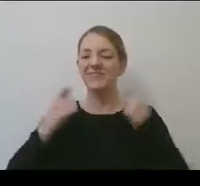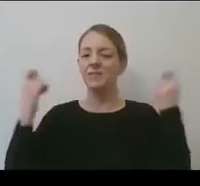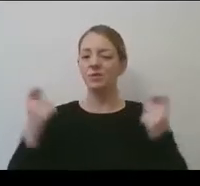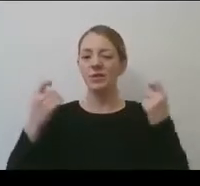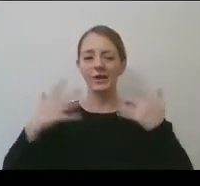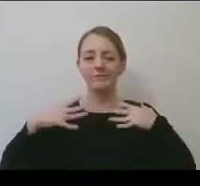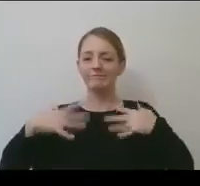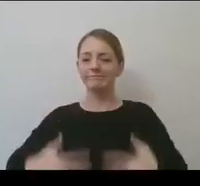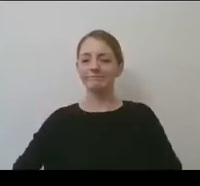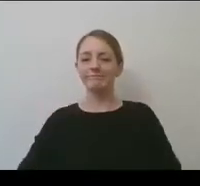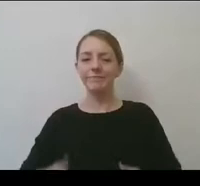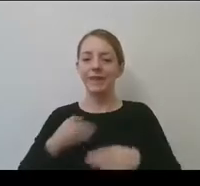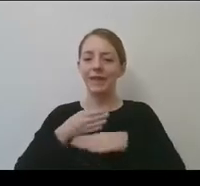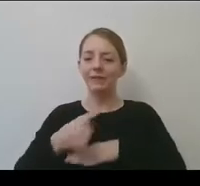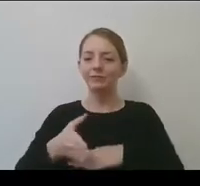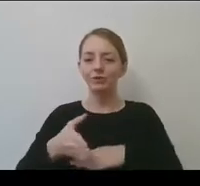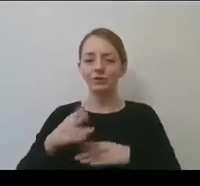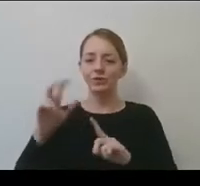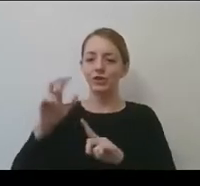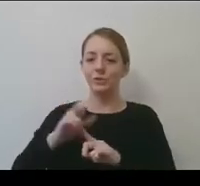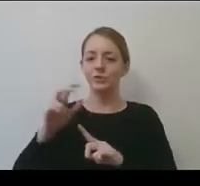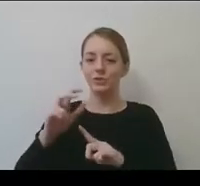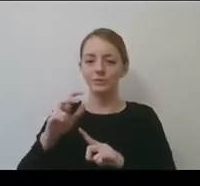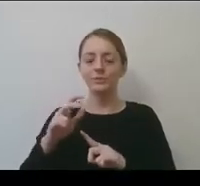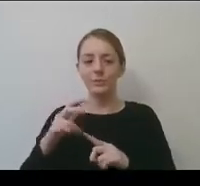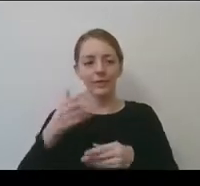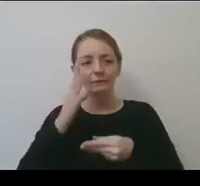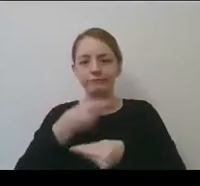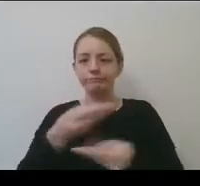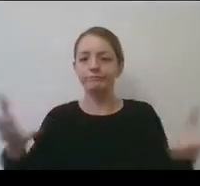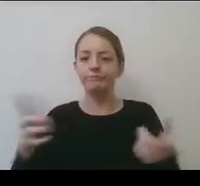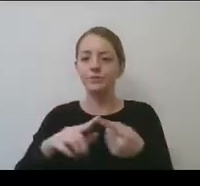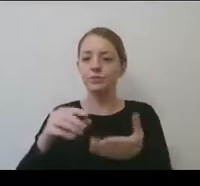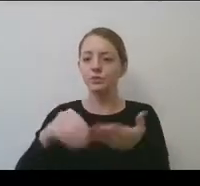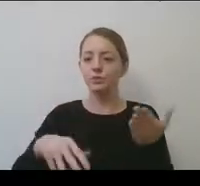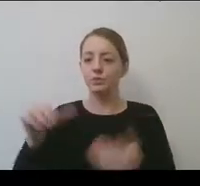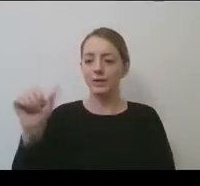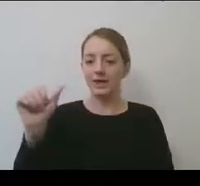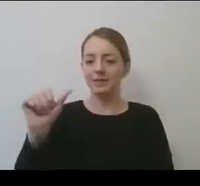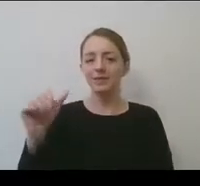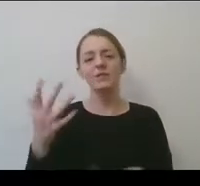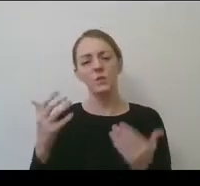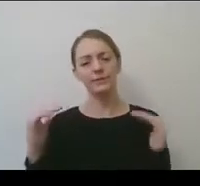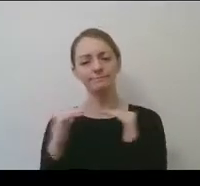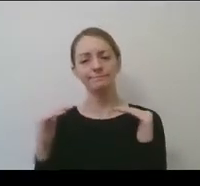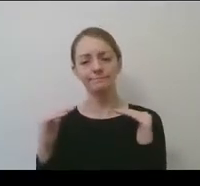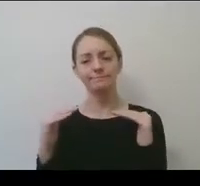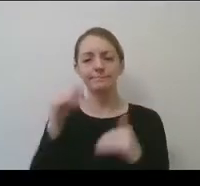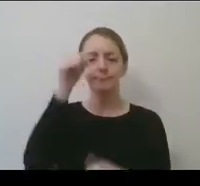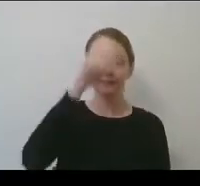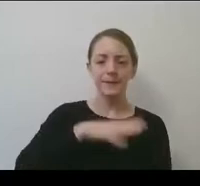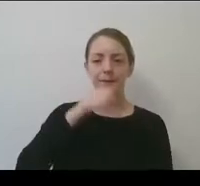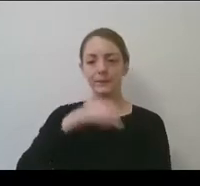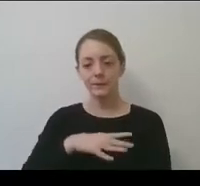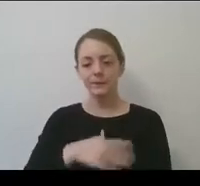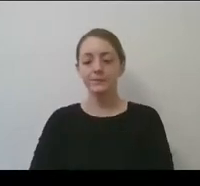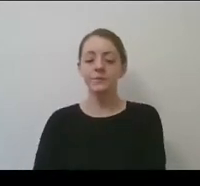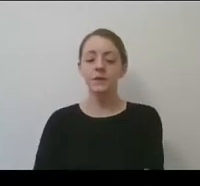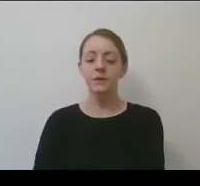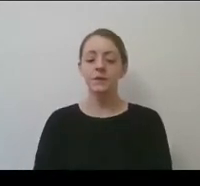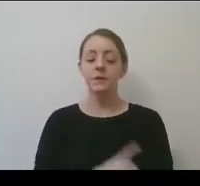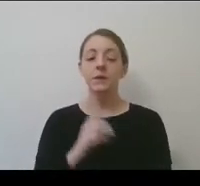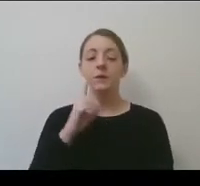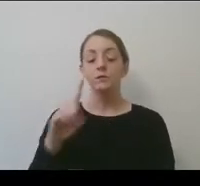championship that the student athletes, um, enjoy. Um, finally, um, just in terms of format and